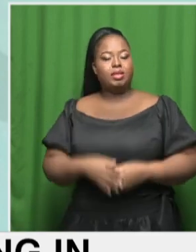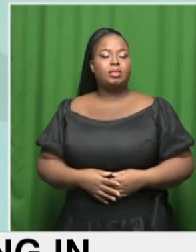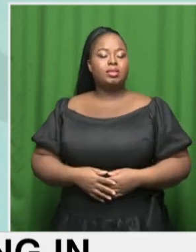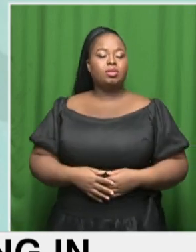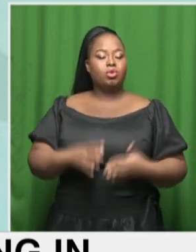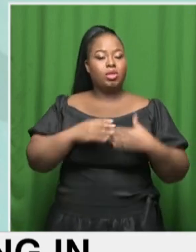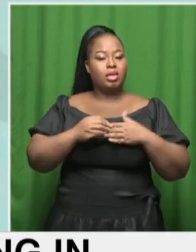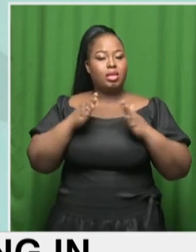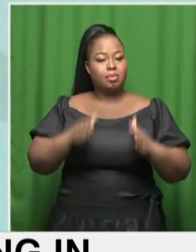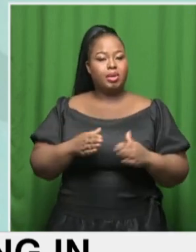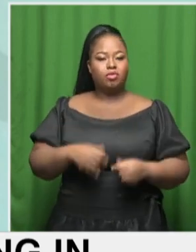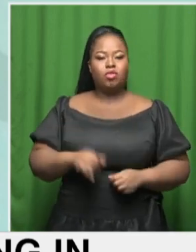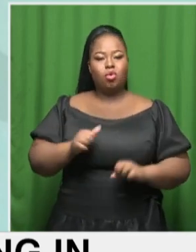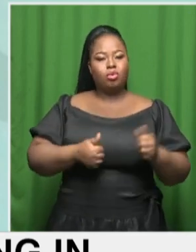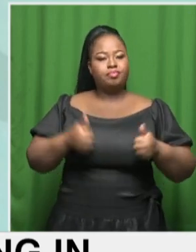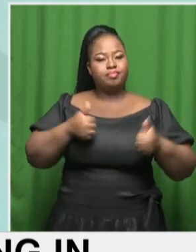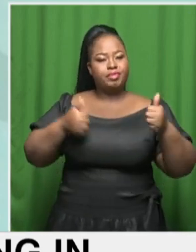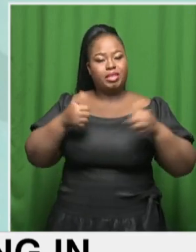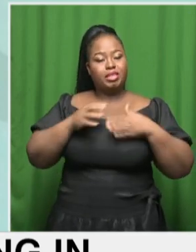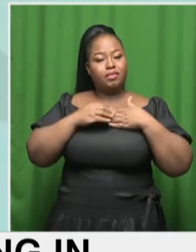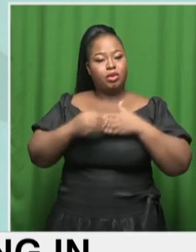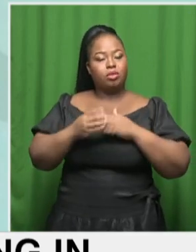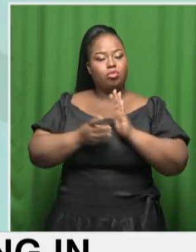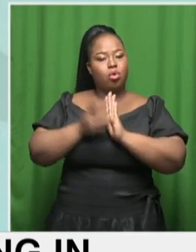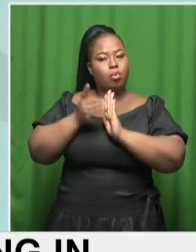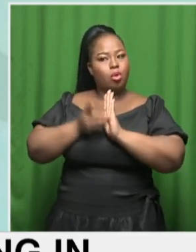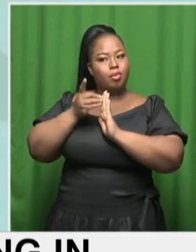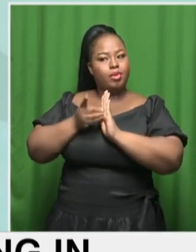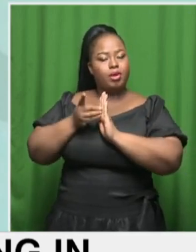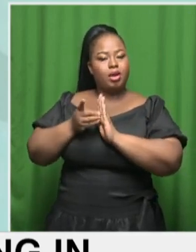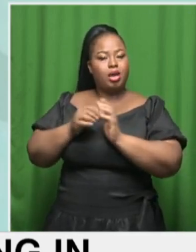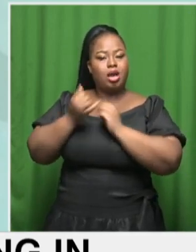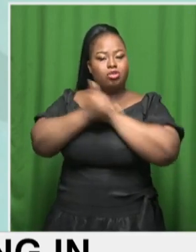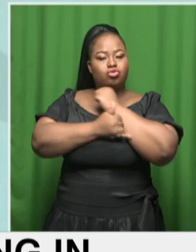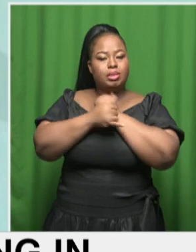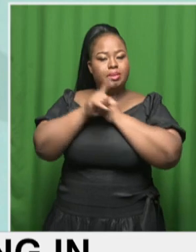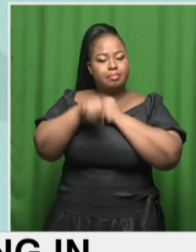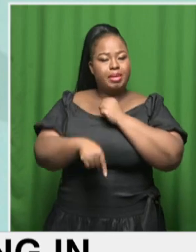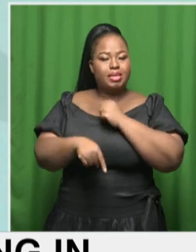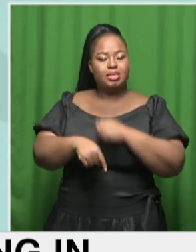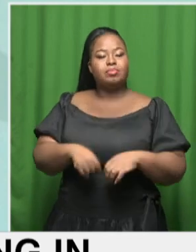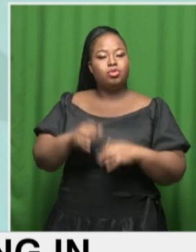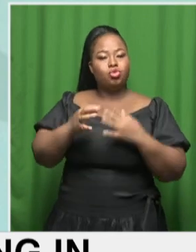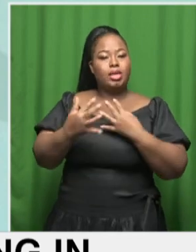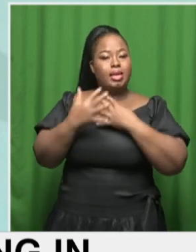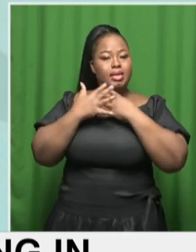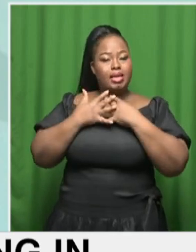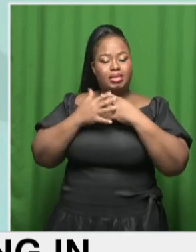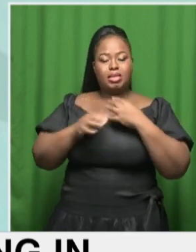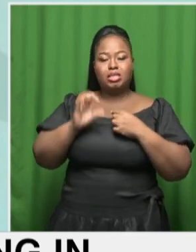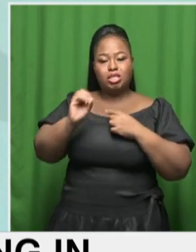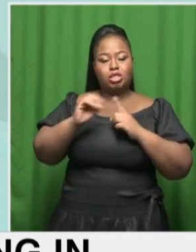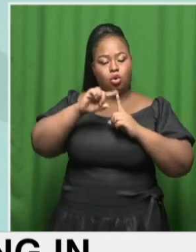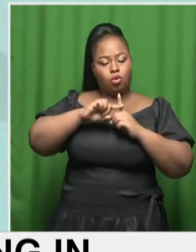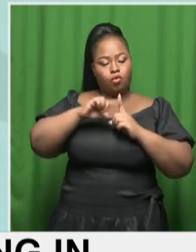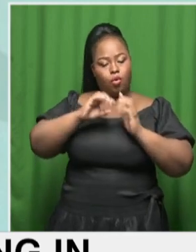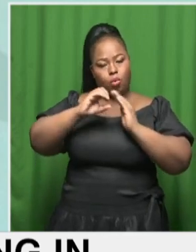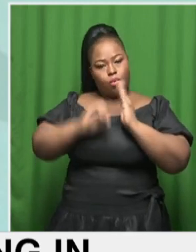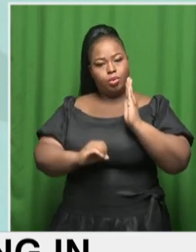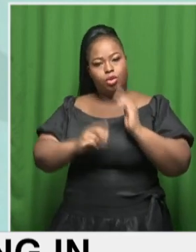leaders of developed countries must commit to reaching net-zero as close as possible to 2040,